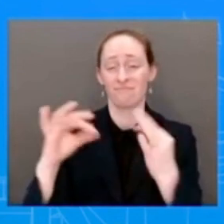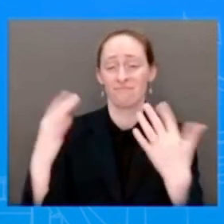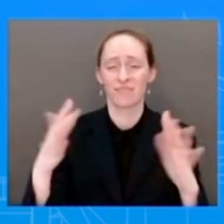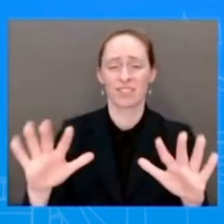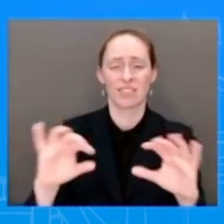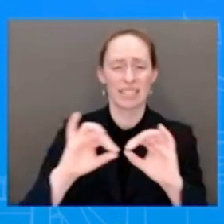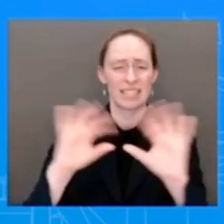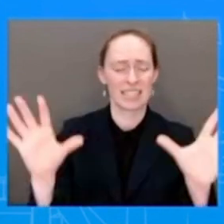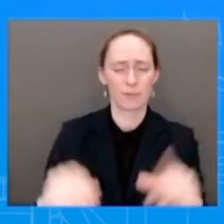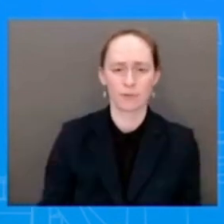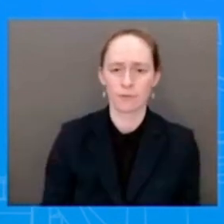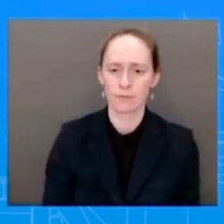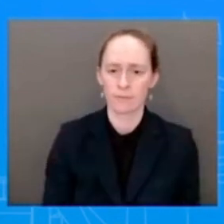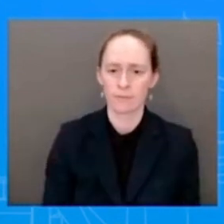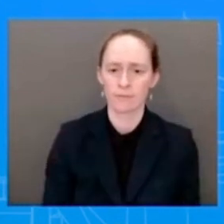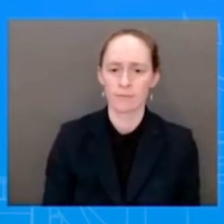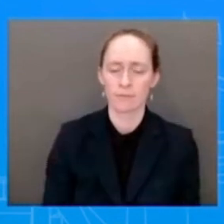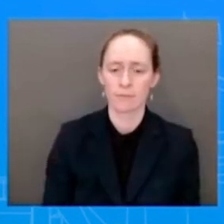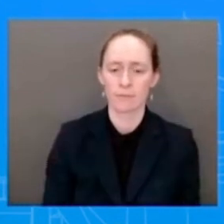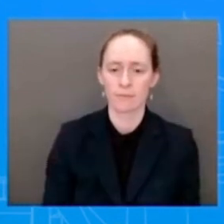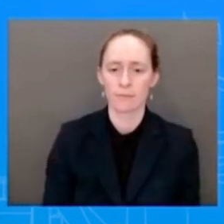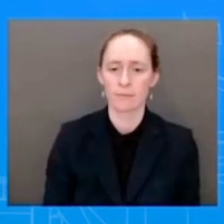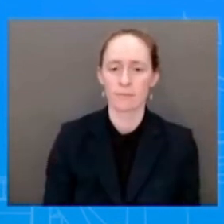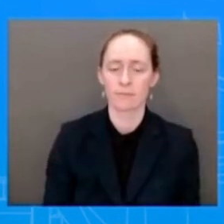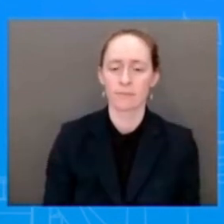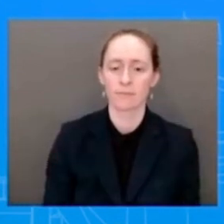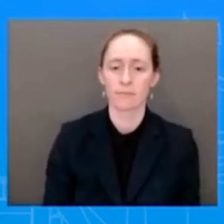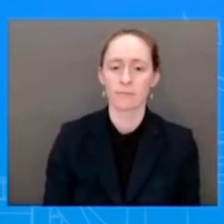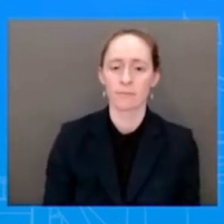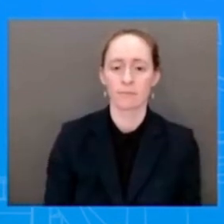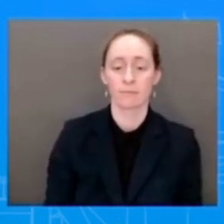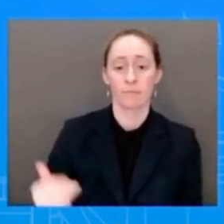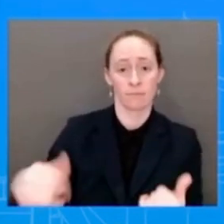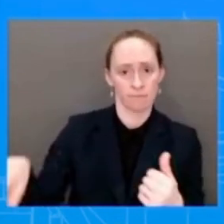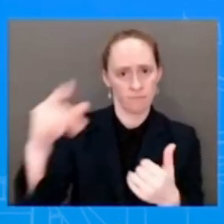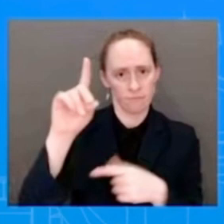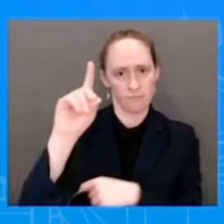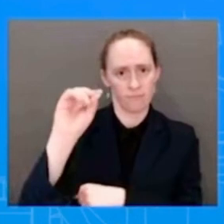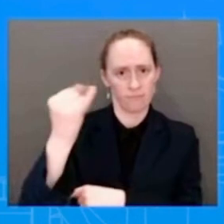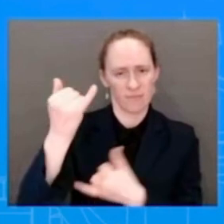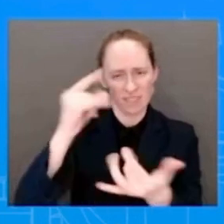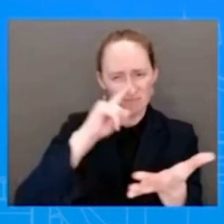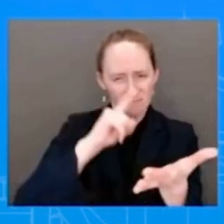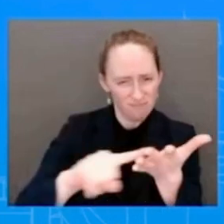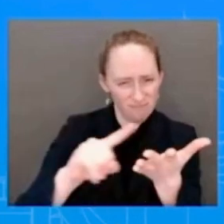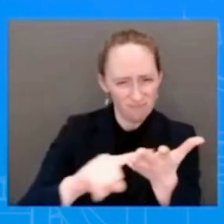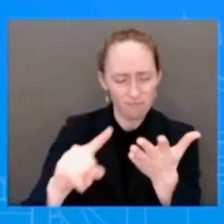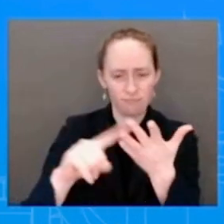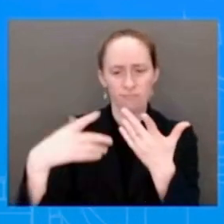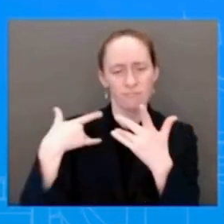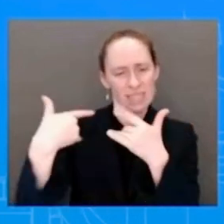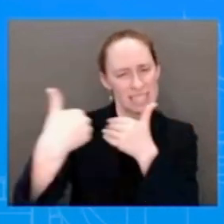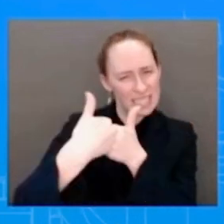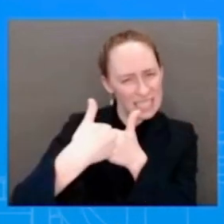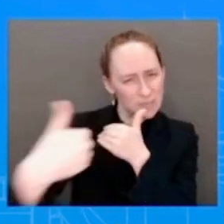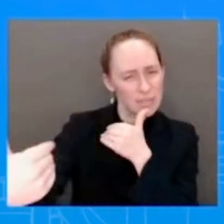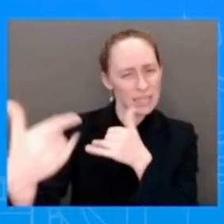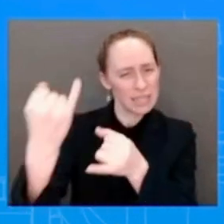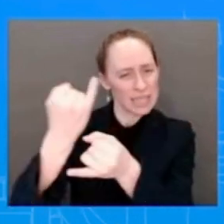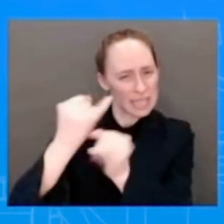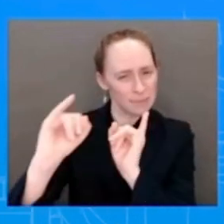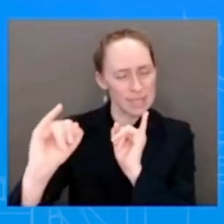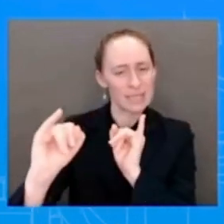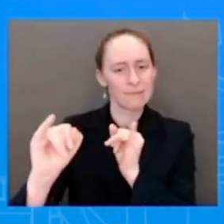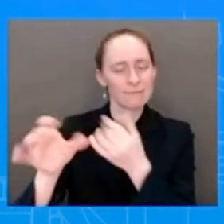Department of Justice, making sure that they have their independence. We, this is something that the President has talked about through the campaign and through the